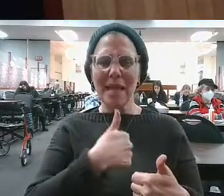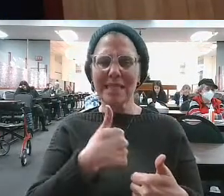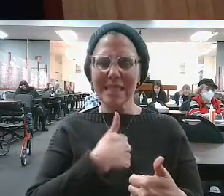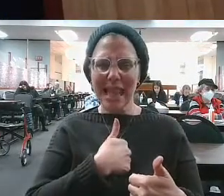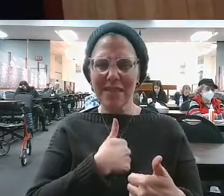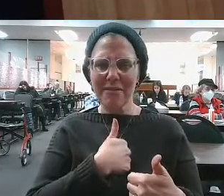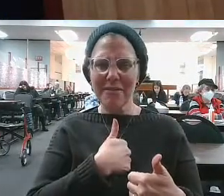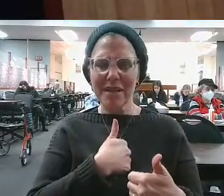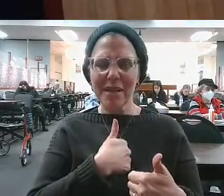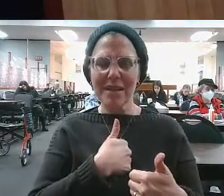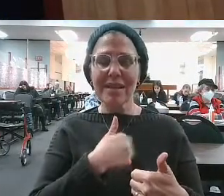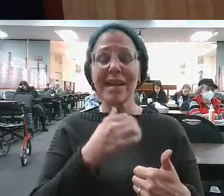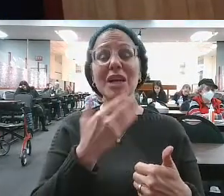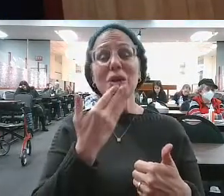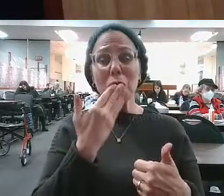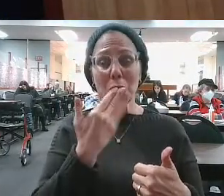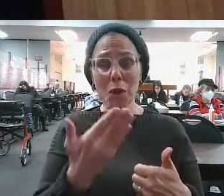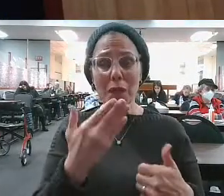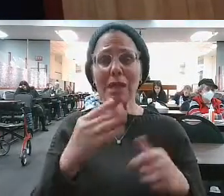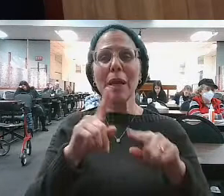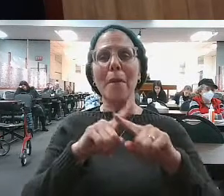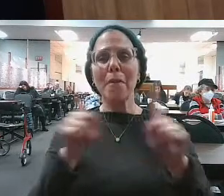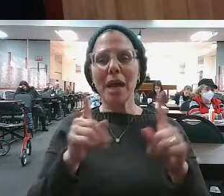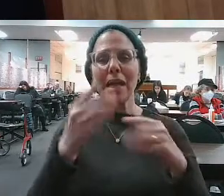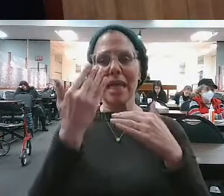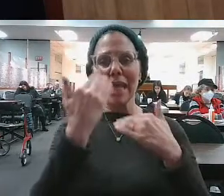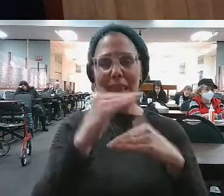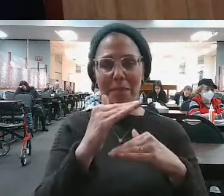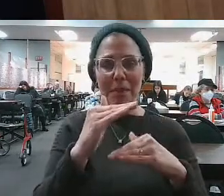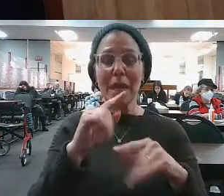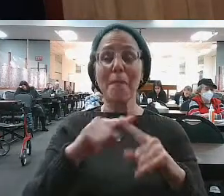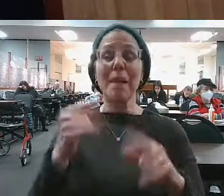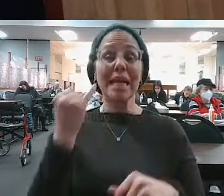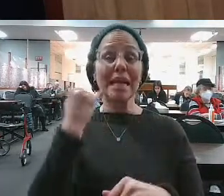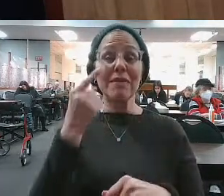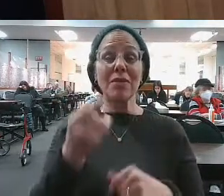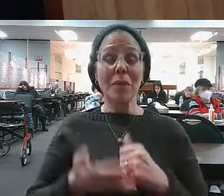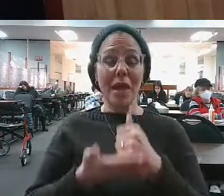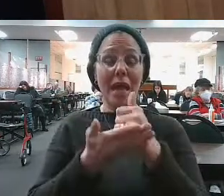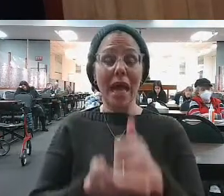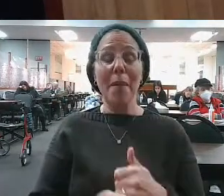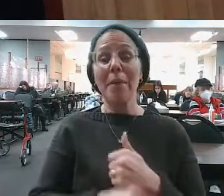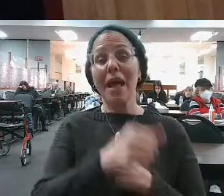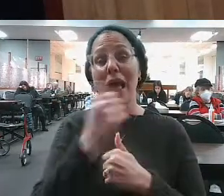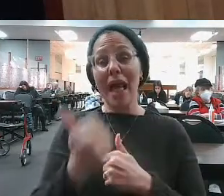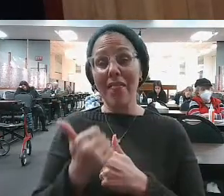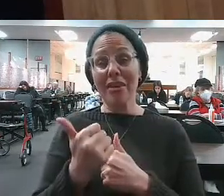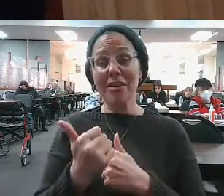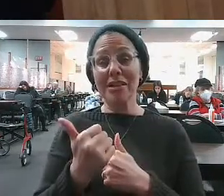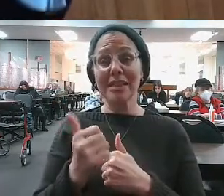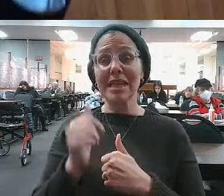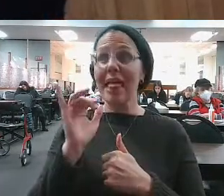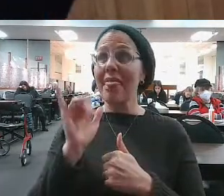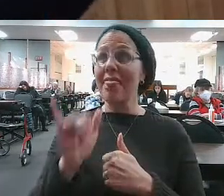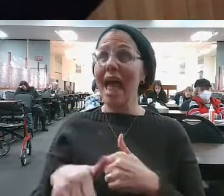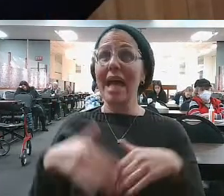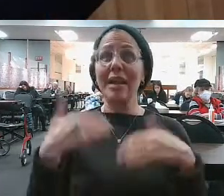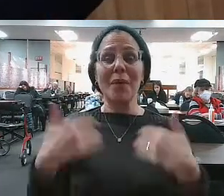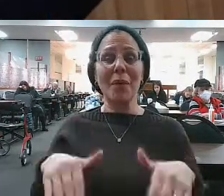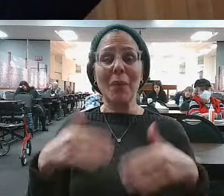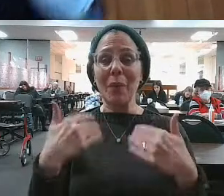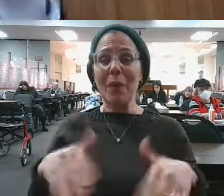that's good, but it's limited. When you enable growth in others, that becomes a force